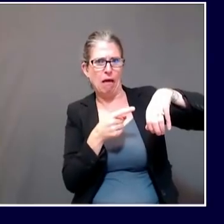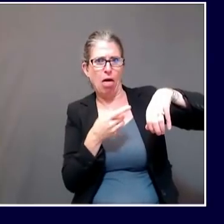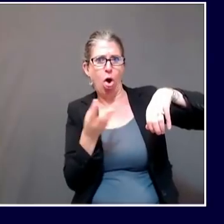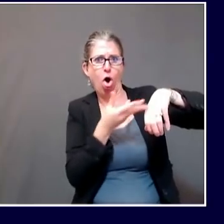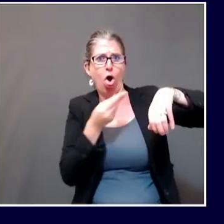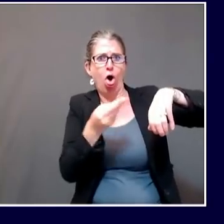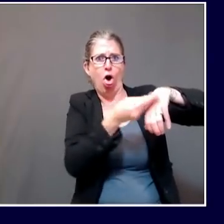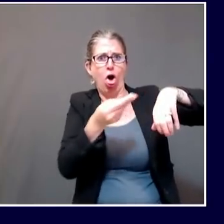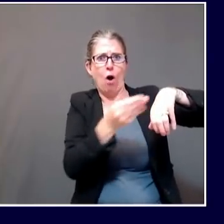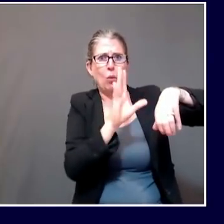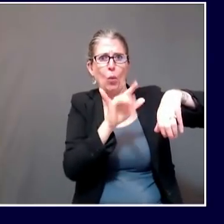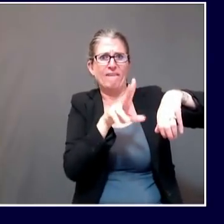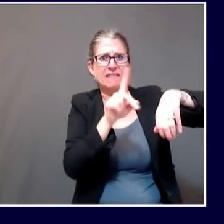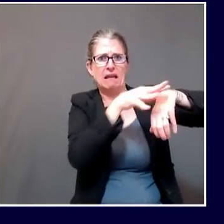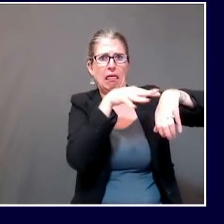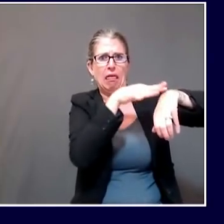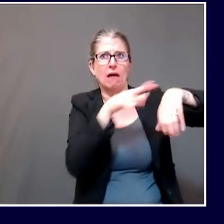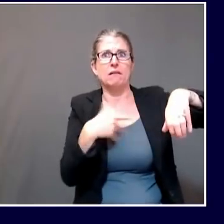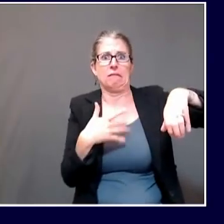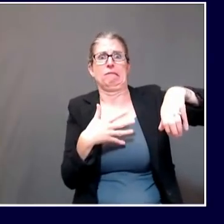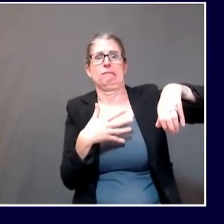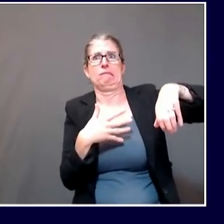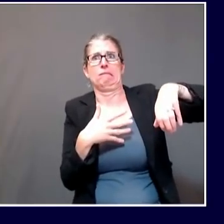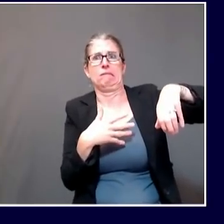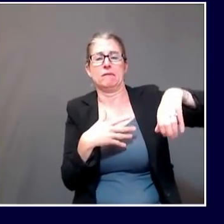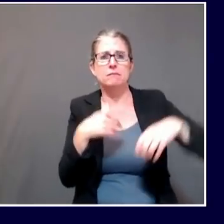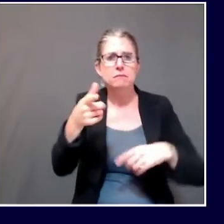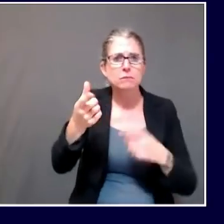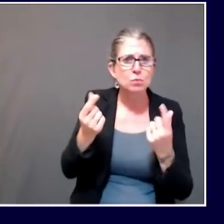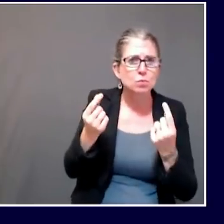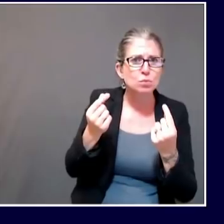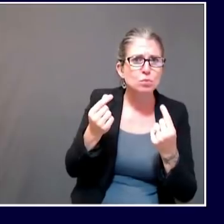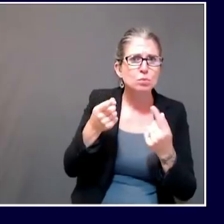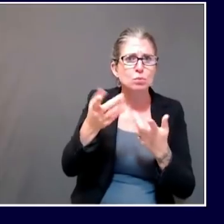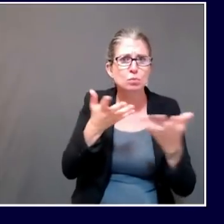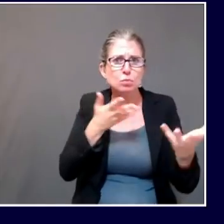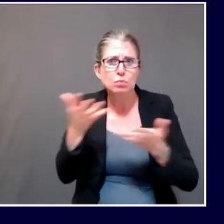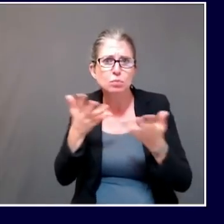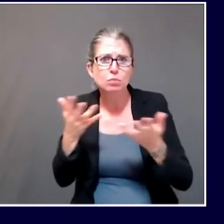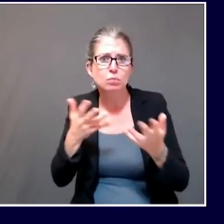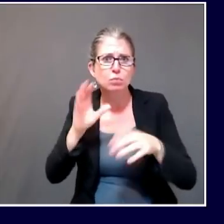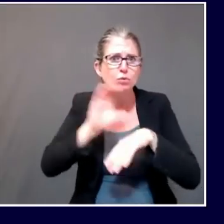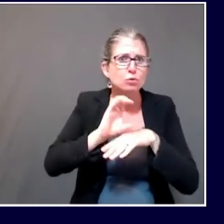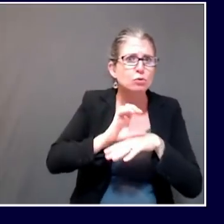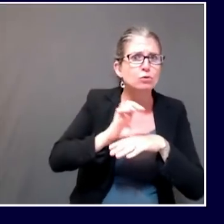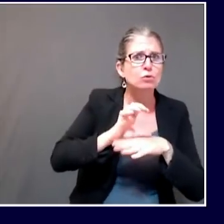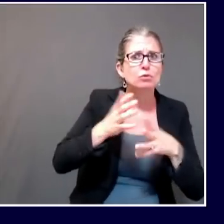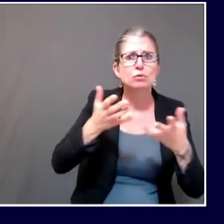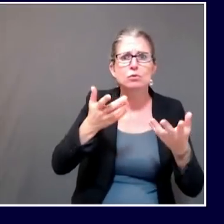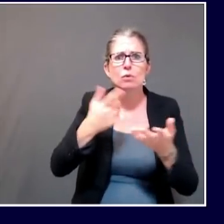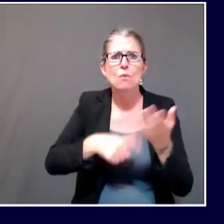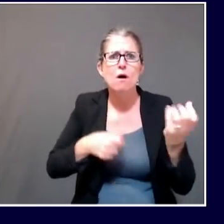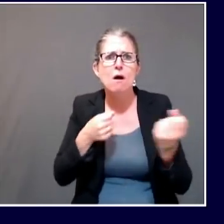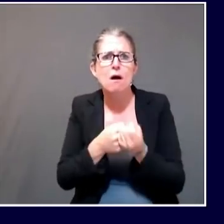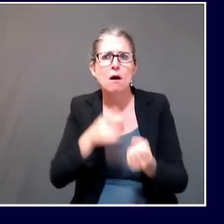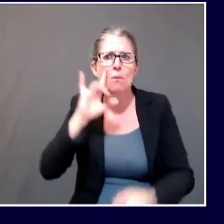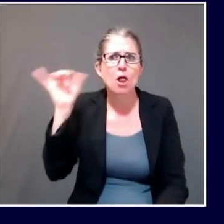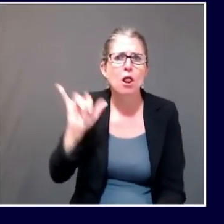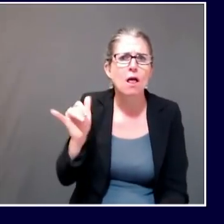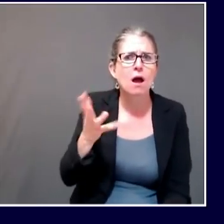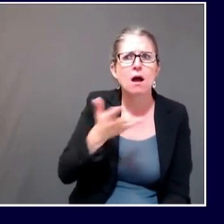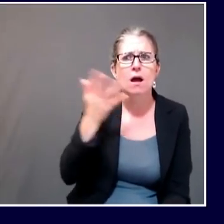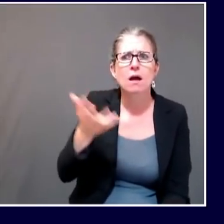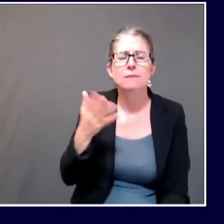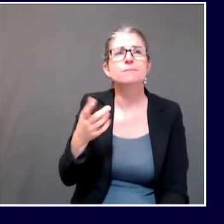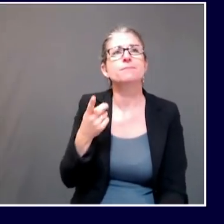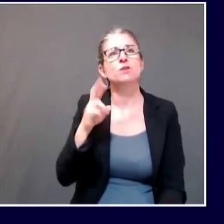the church been like so far? So what we know about cases where facilities where there are outbreaks is